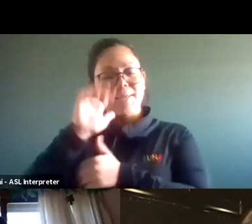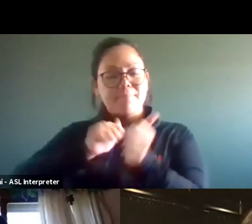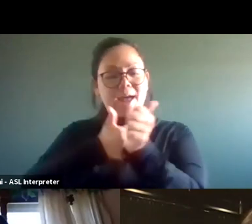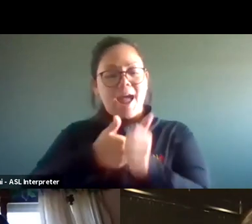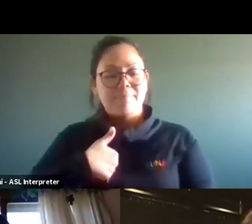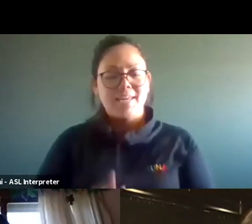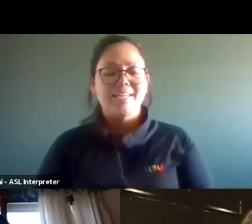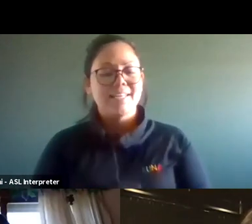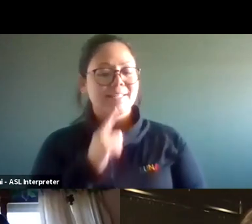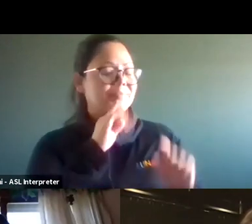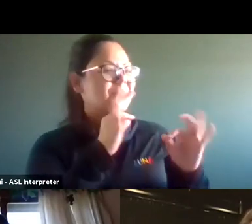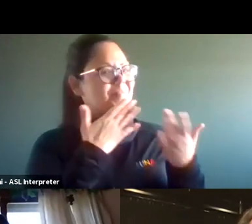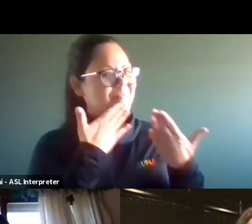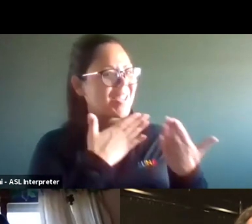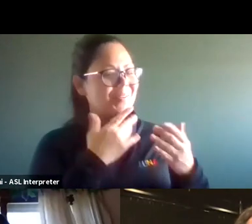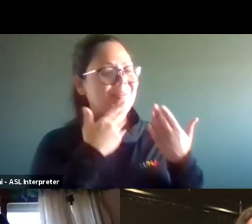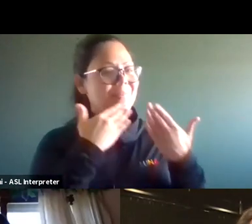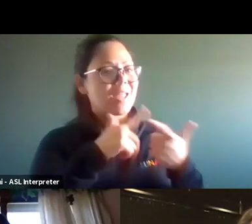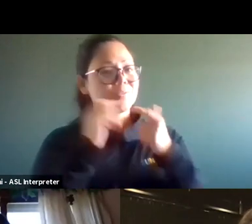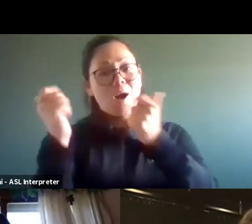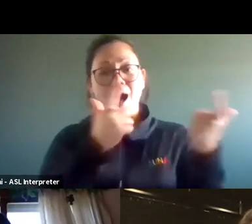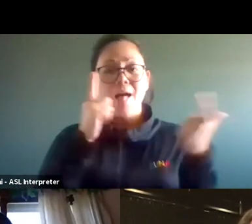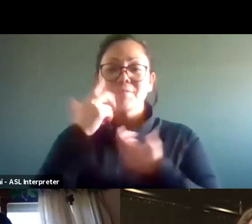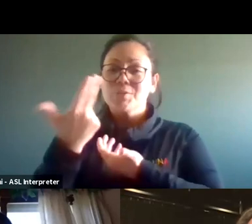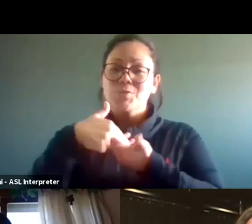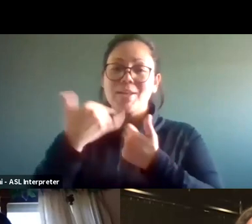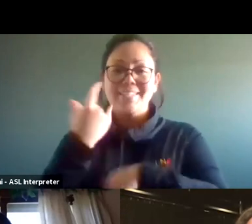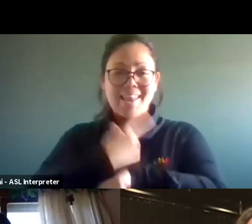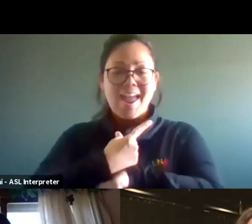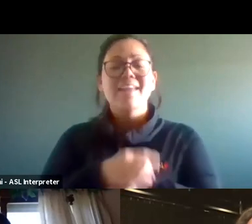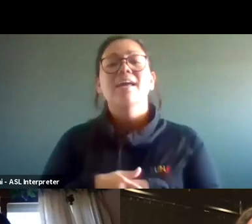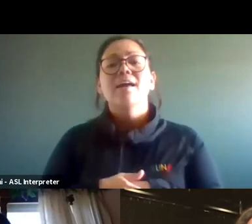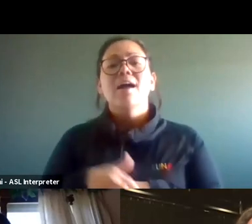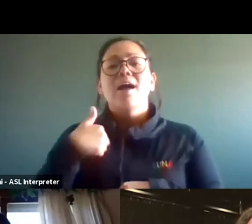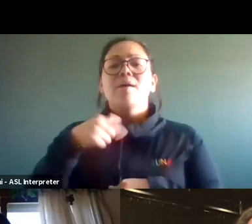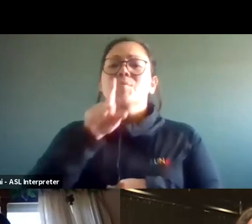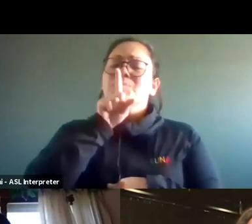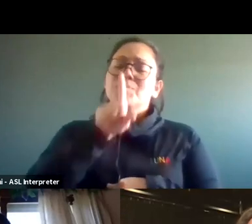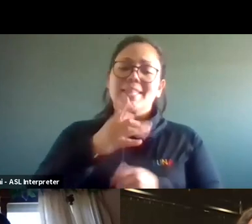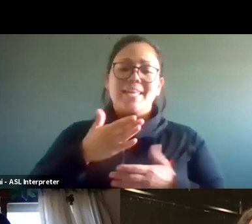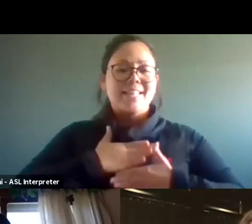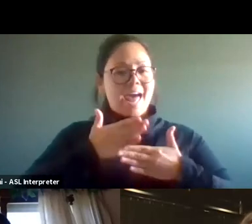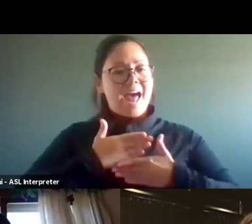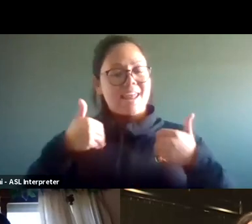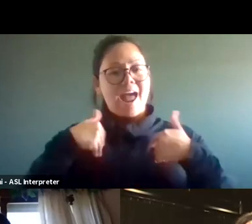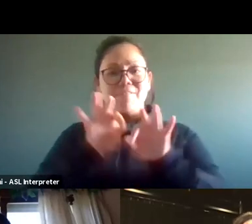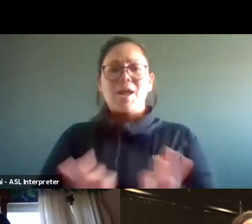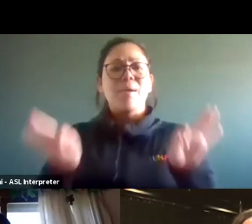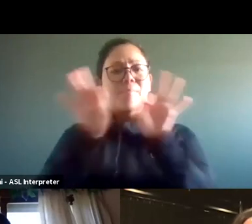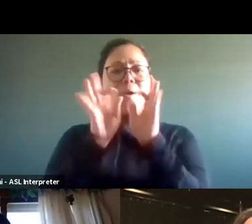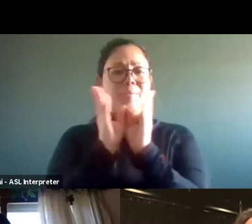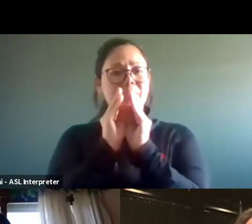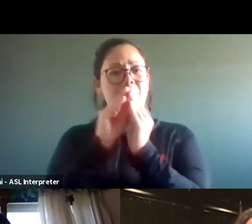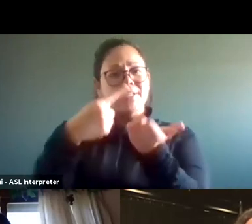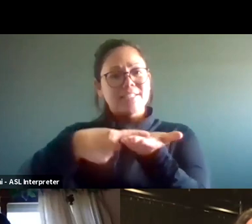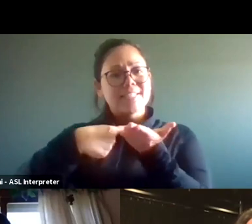Thank you. Thanks to all of you for being here today. I'm so glad to have this important webinar today to